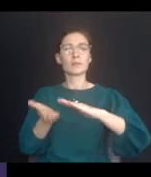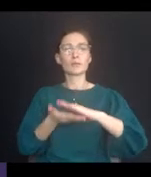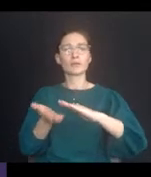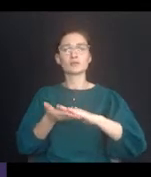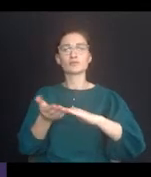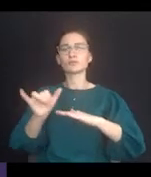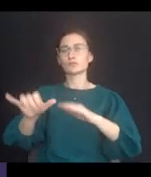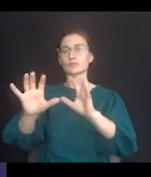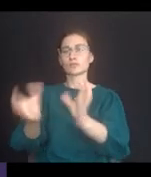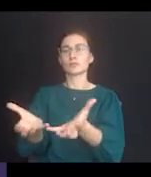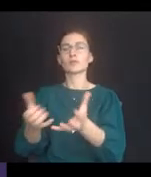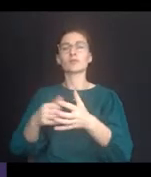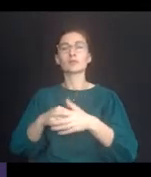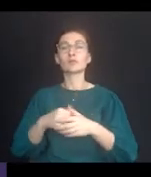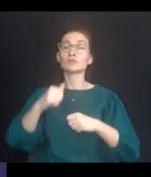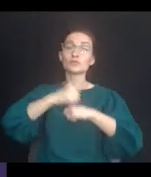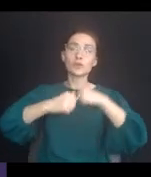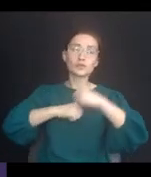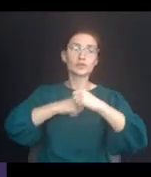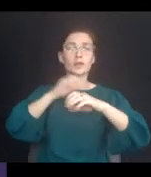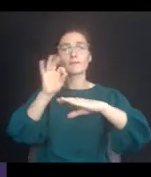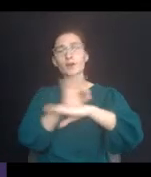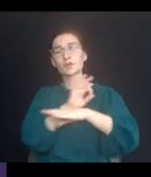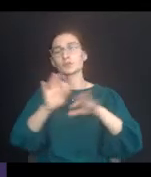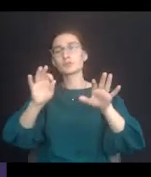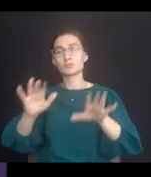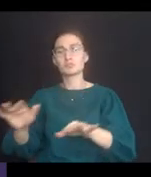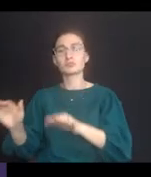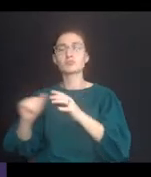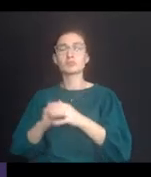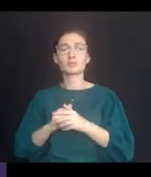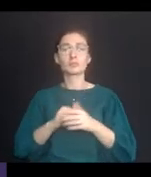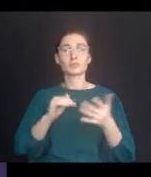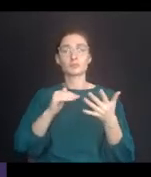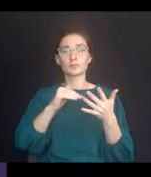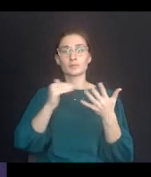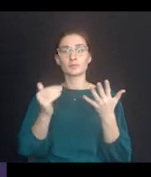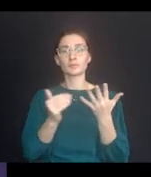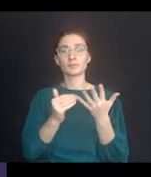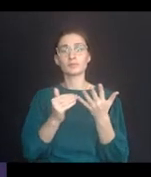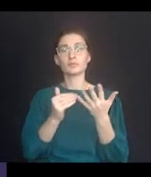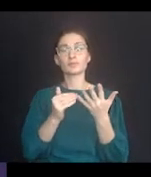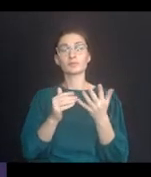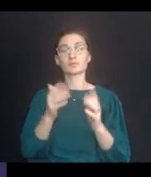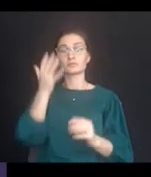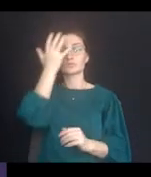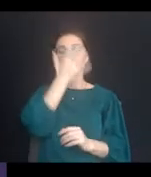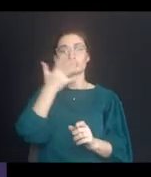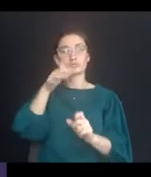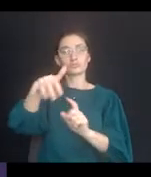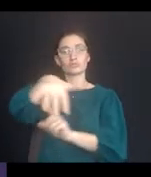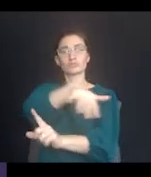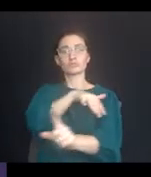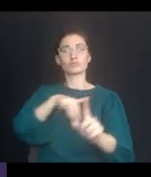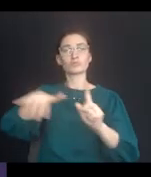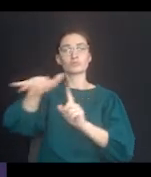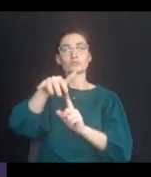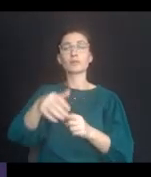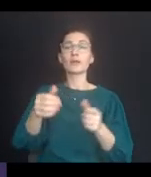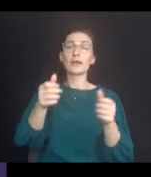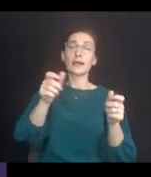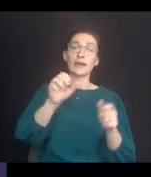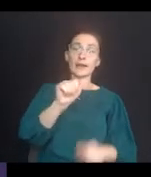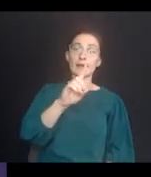operations of the entity, including the composition, structure, and functions of the workforce, and the geographic separateness,